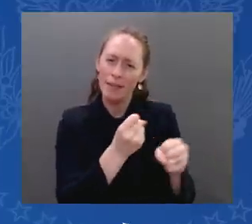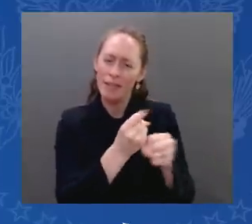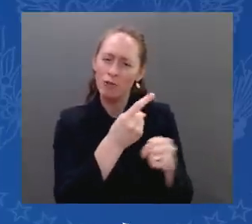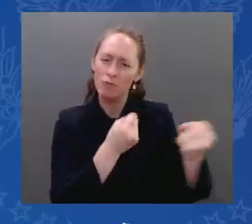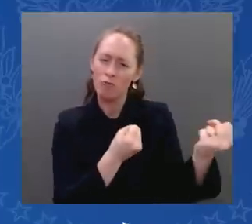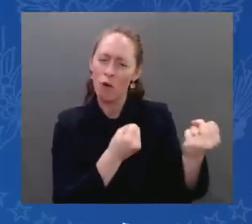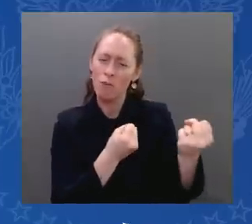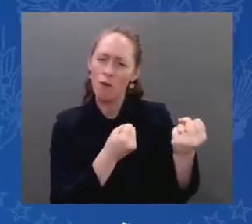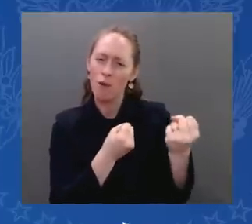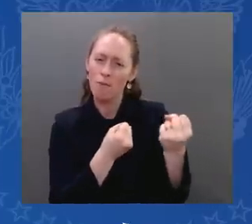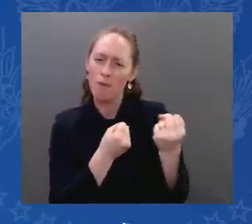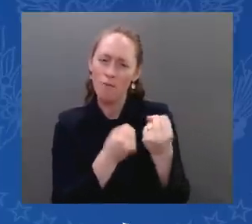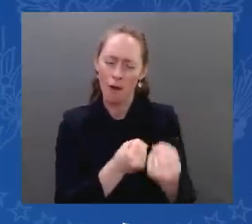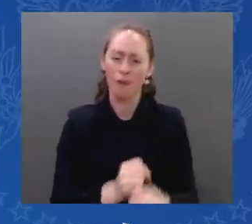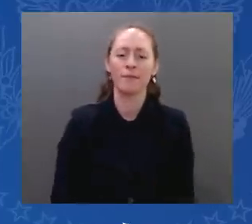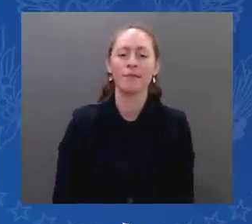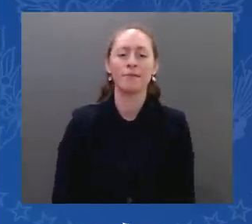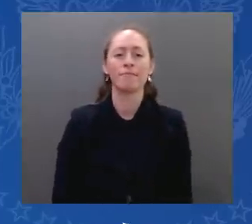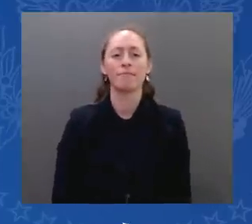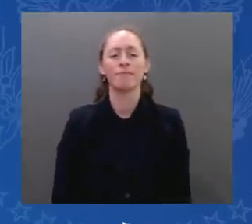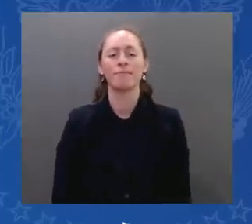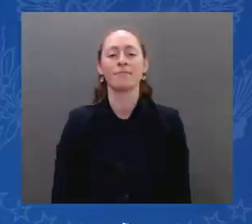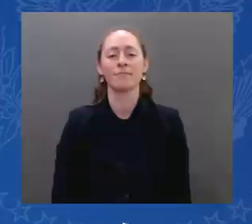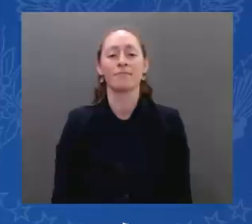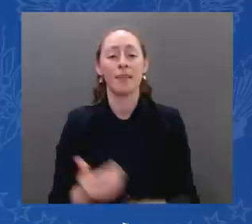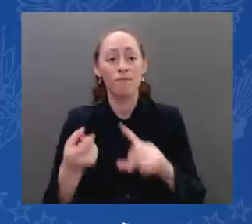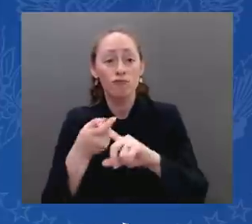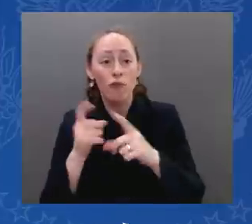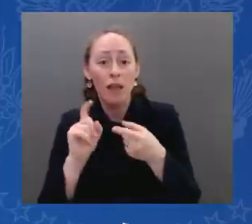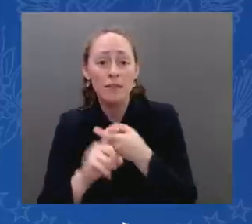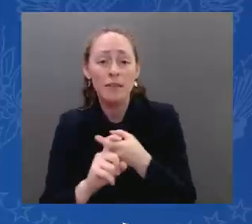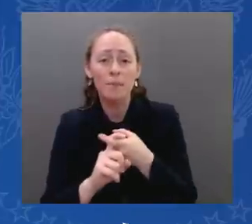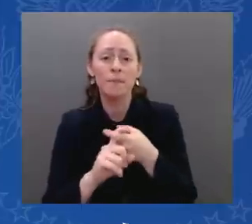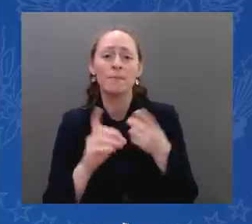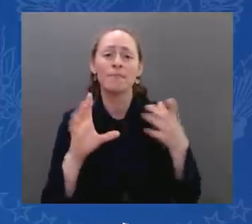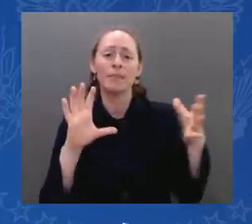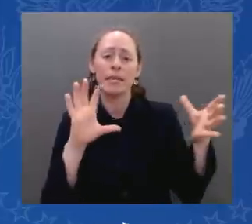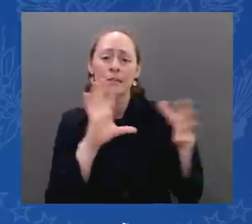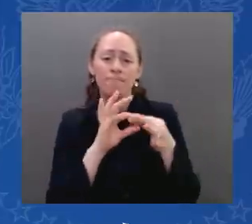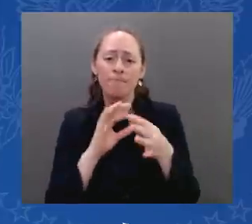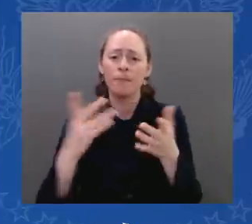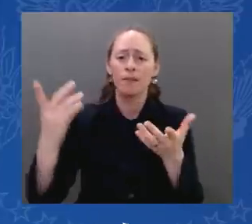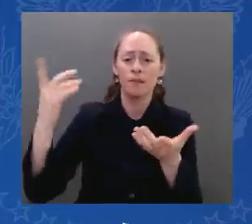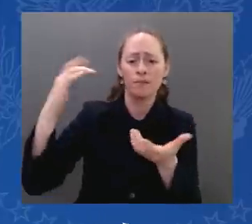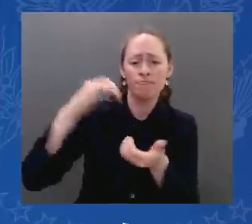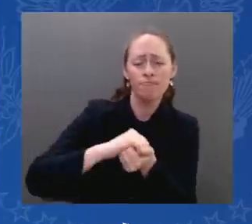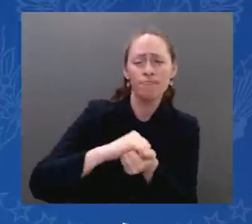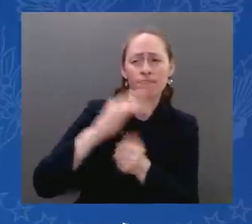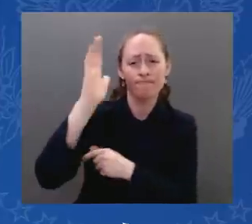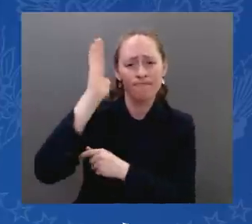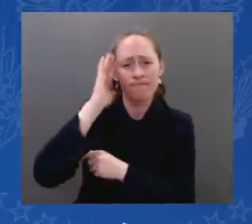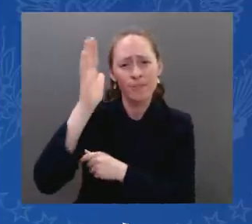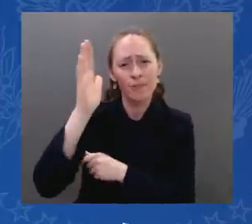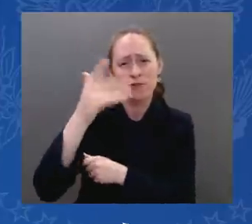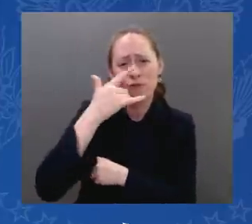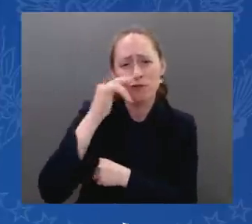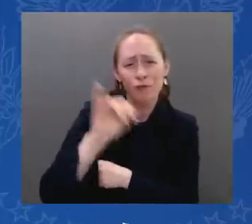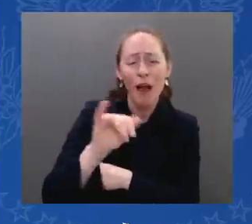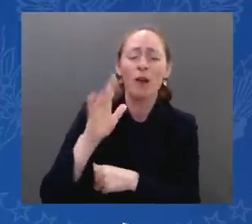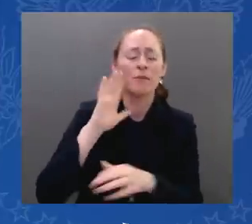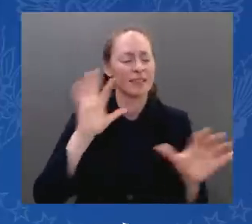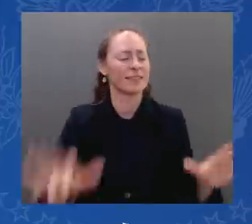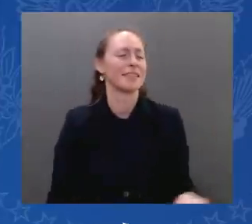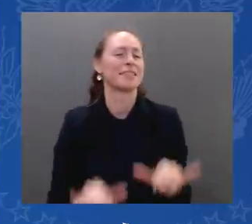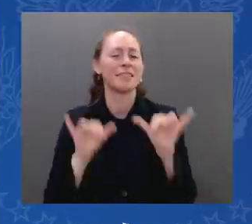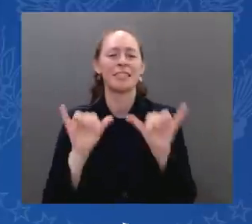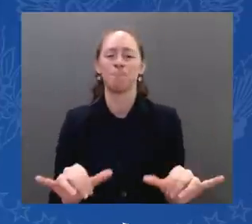Mr. President, Mr. Prime Minister, like it or not, we're with you. There's no way out. I want to thank